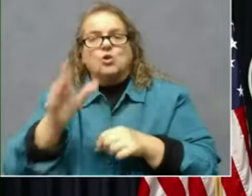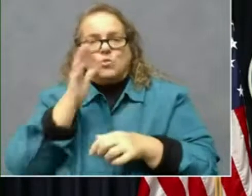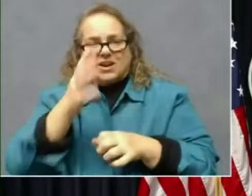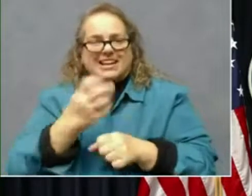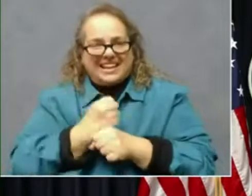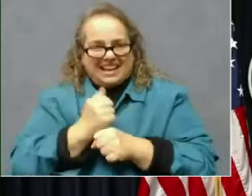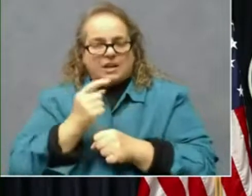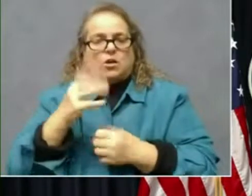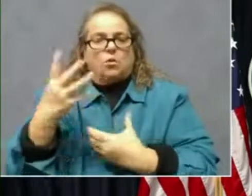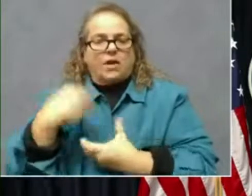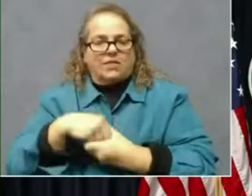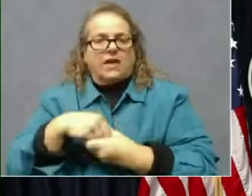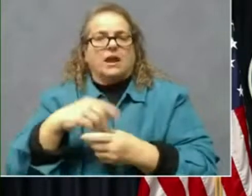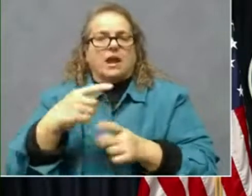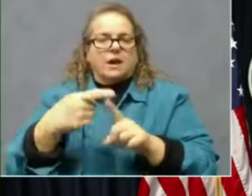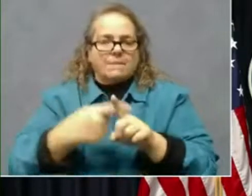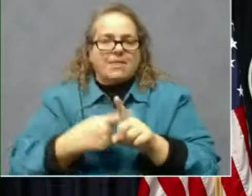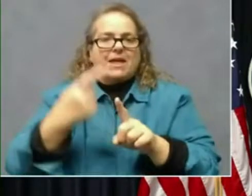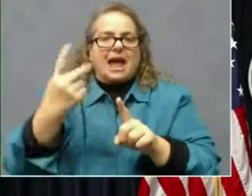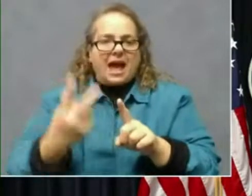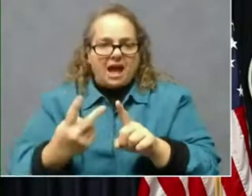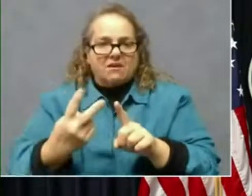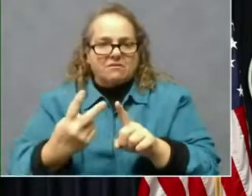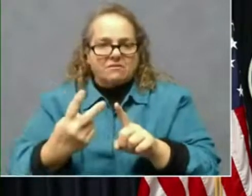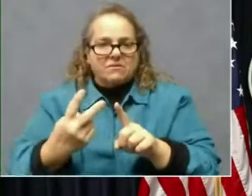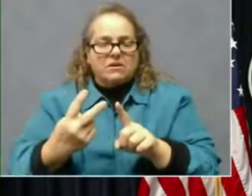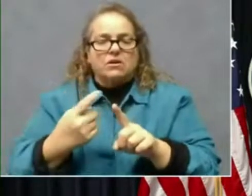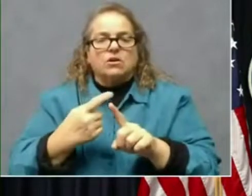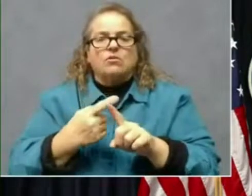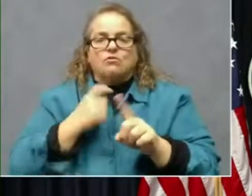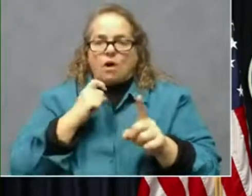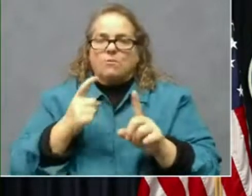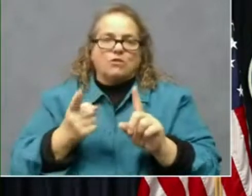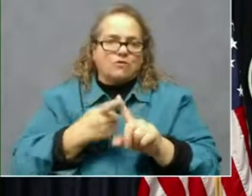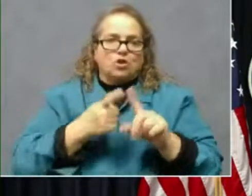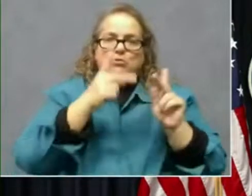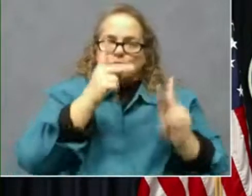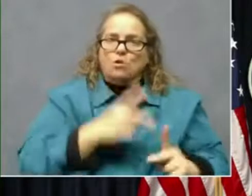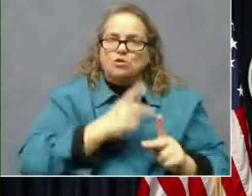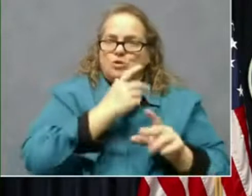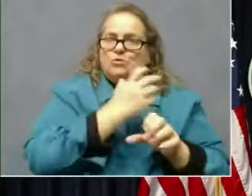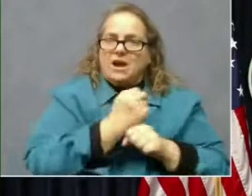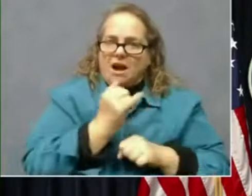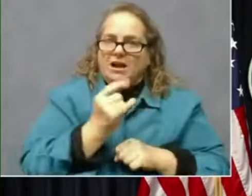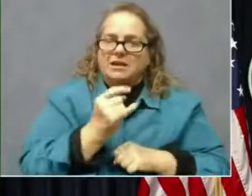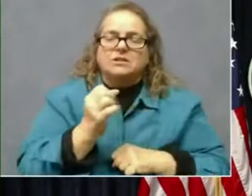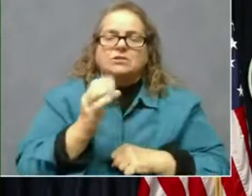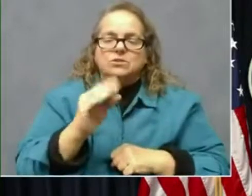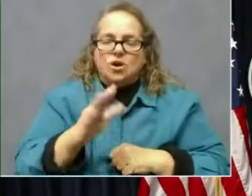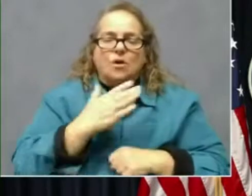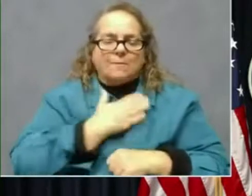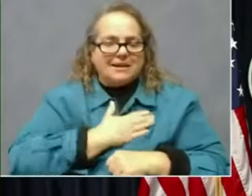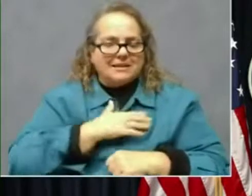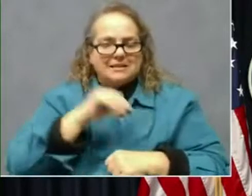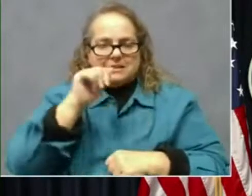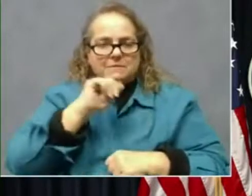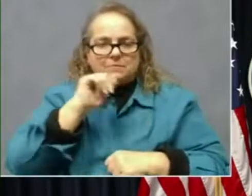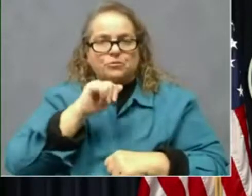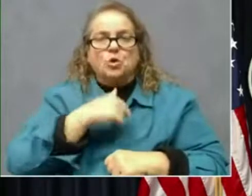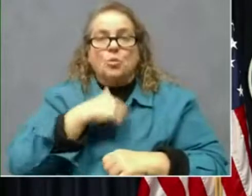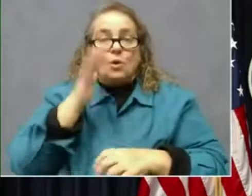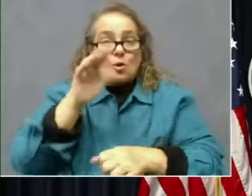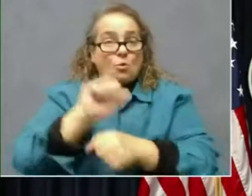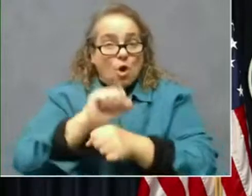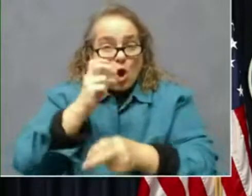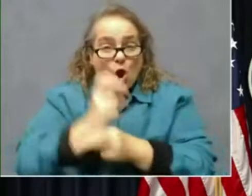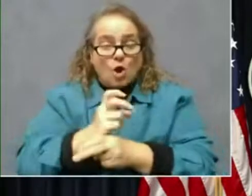on earth outside a clinical trial, got it. So please, we'll work really hard, make sure we get it to you